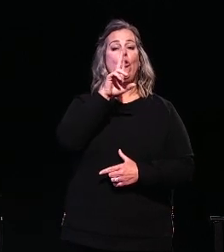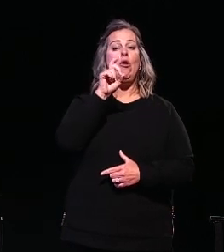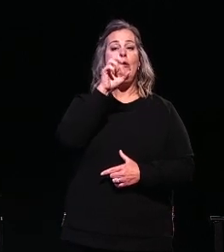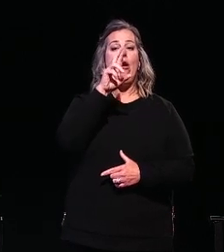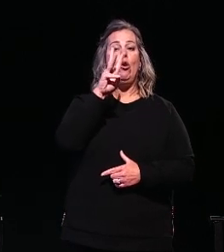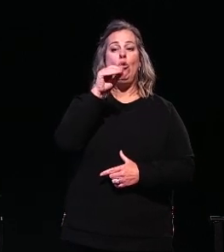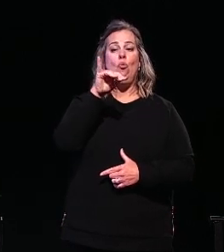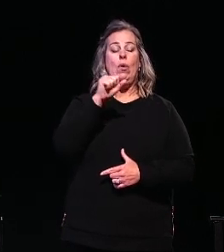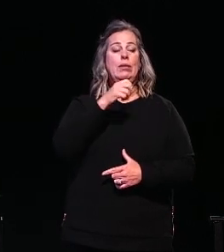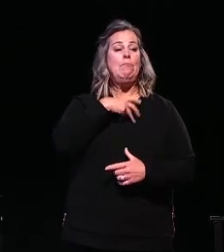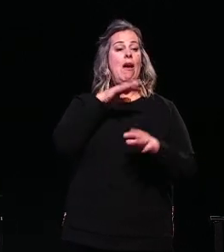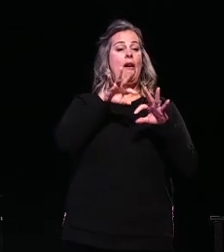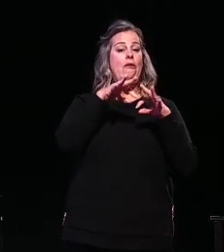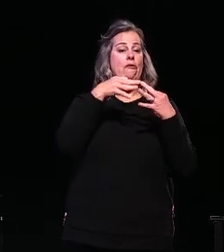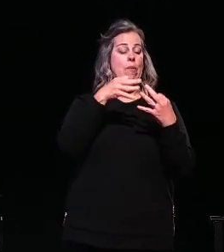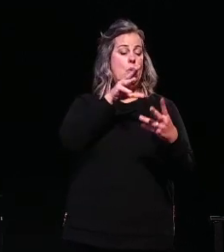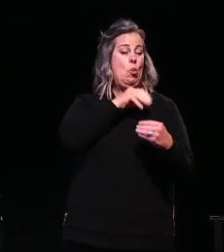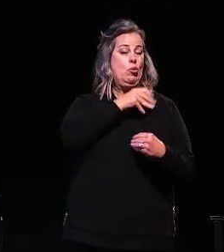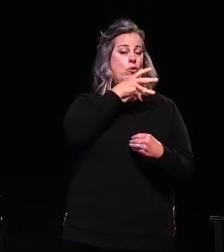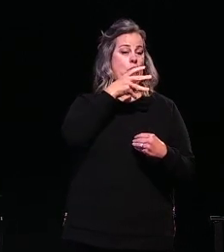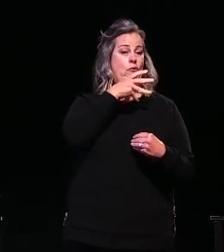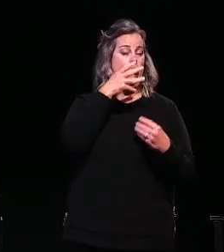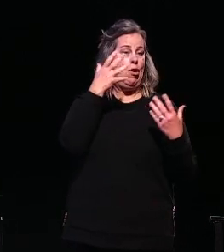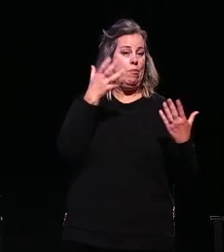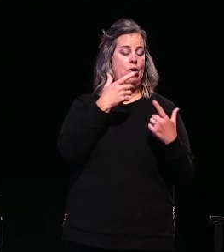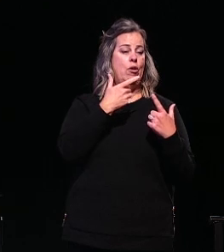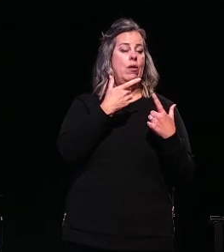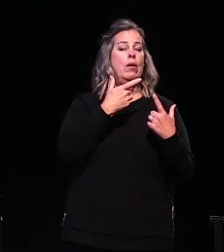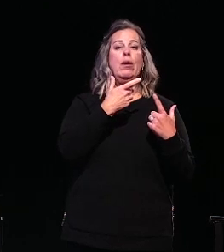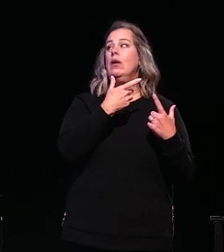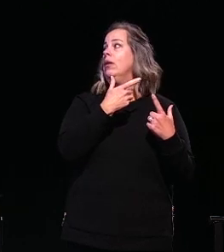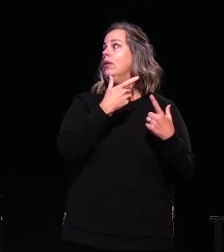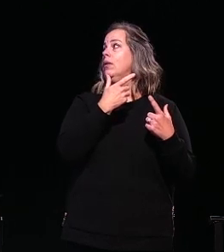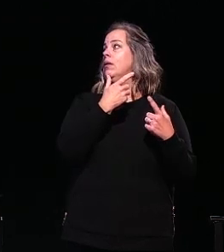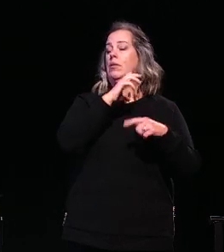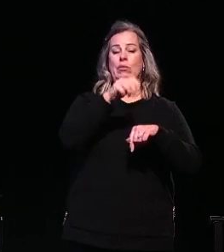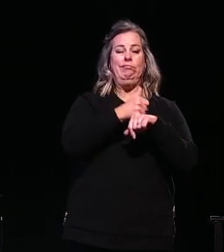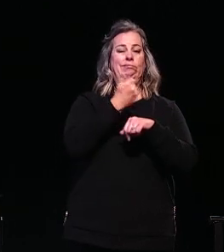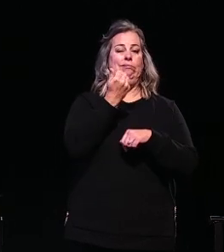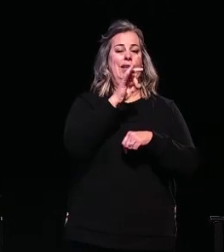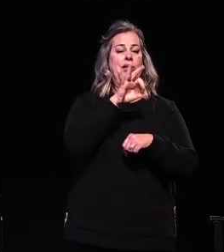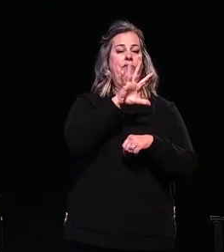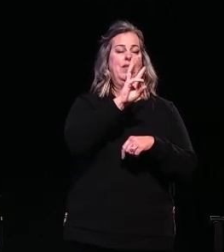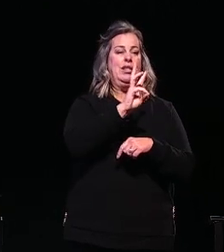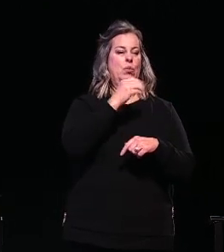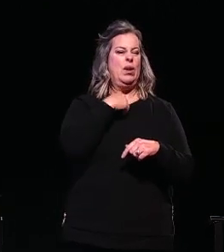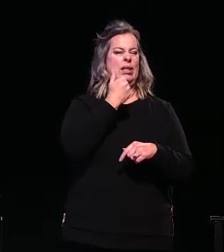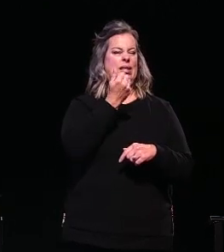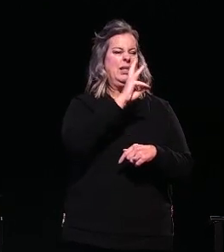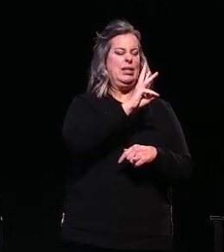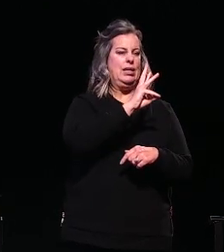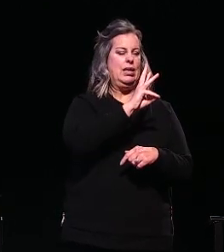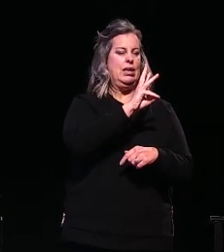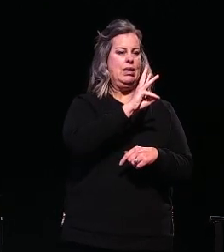farm in the Grow New York region started by my great-grandpa Franklin Neal in 1956 with 16 cows. Today we milk 600